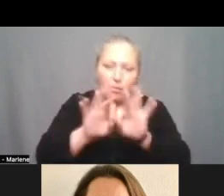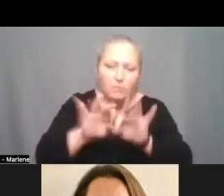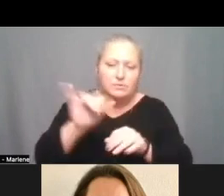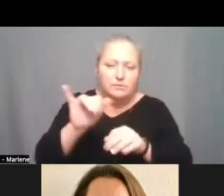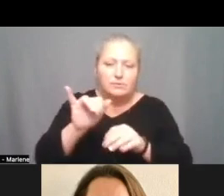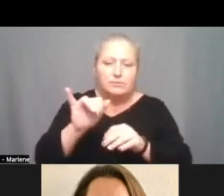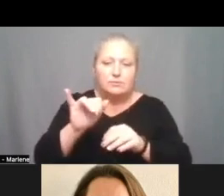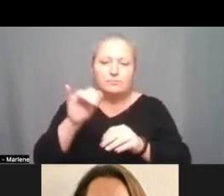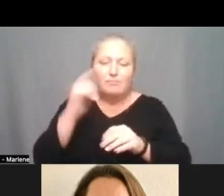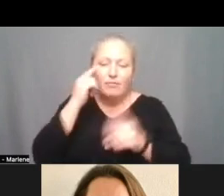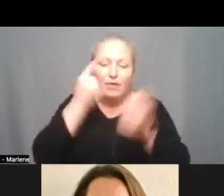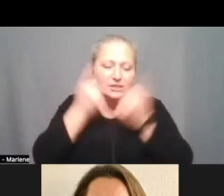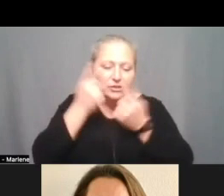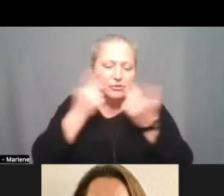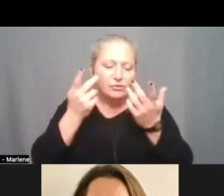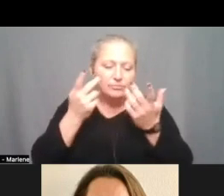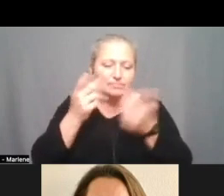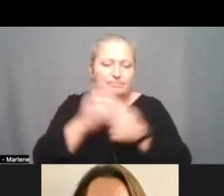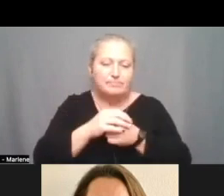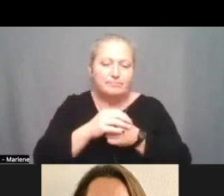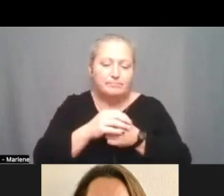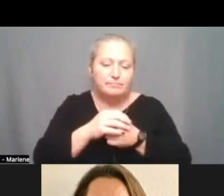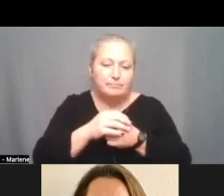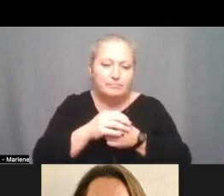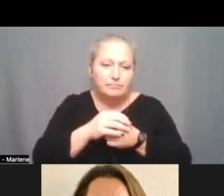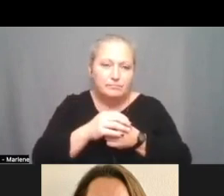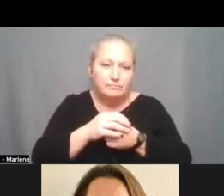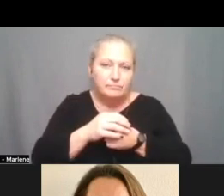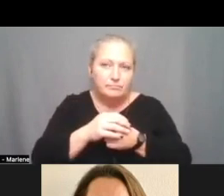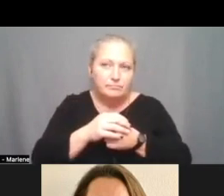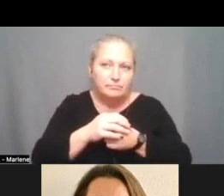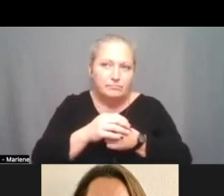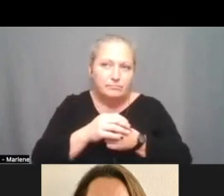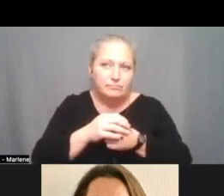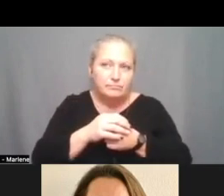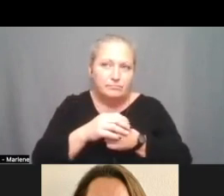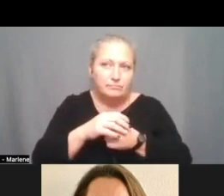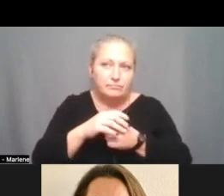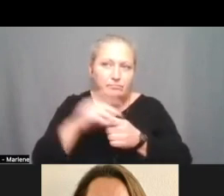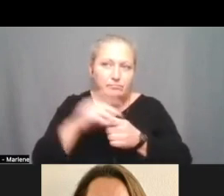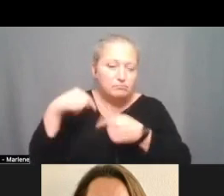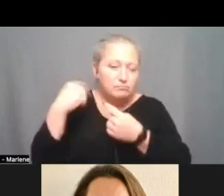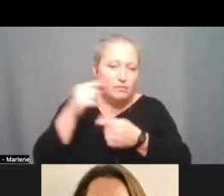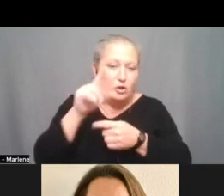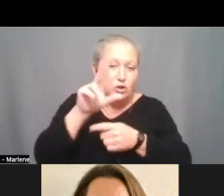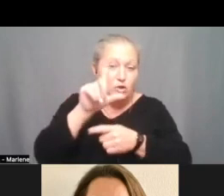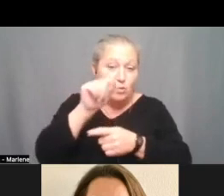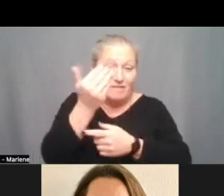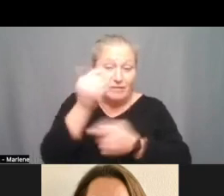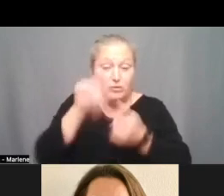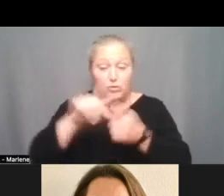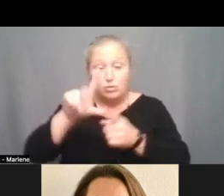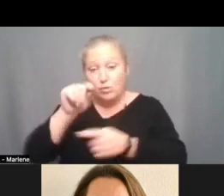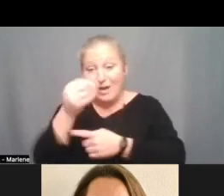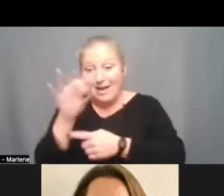Consideration in this case over the span of 2015 to 2019. That information